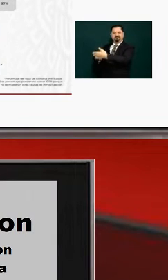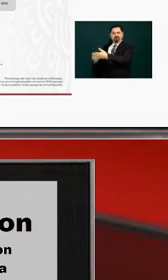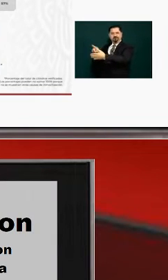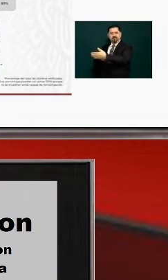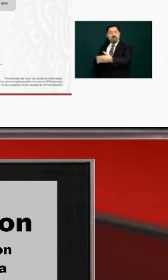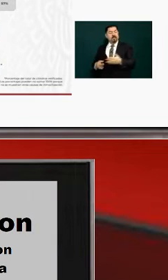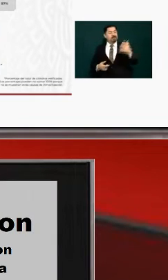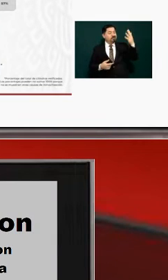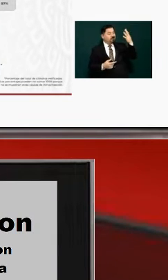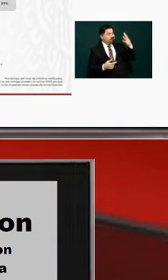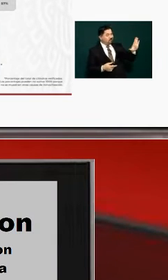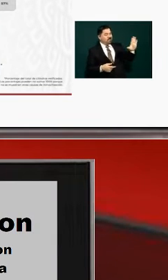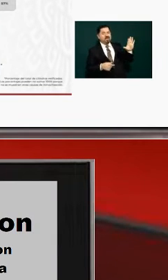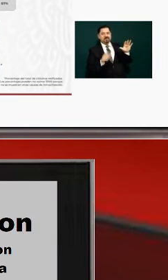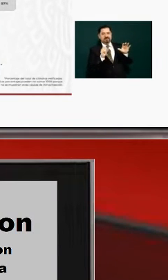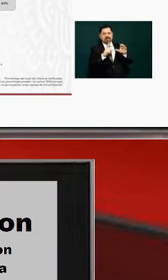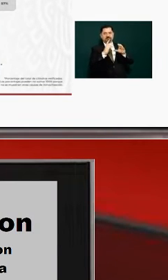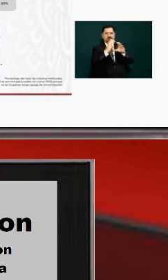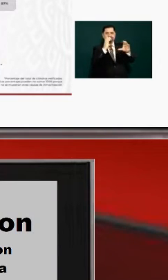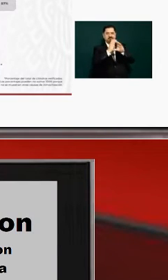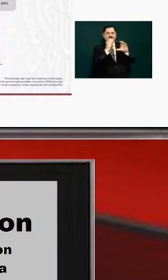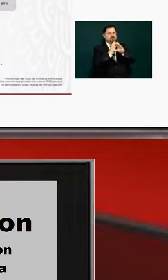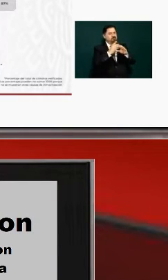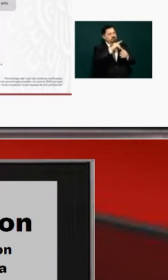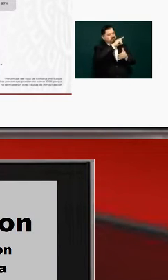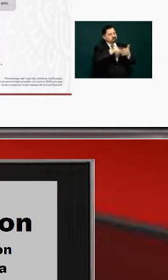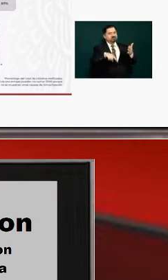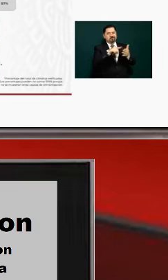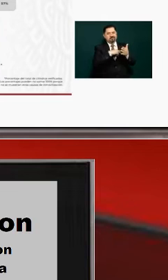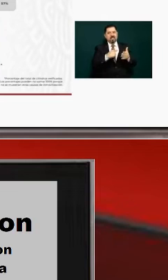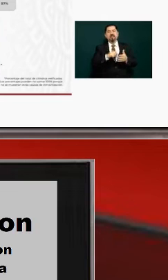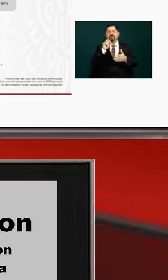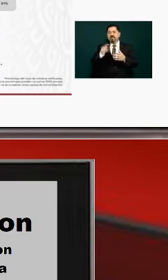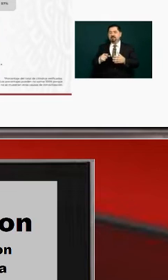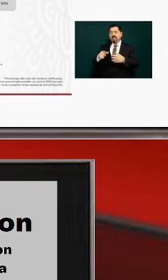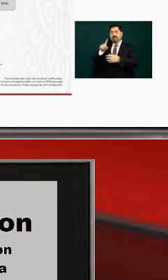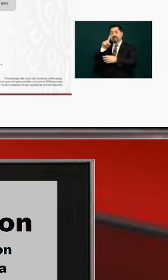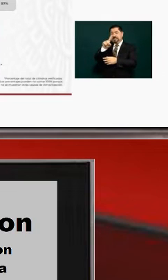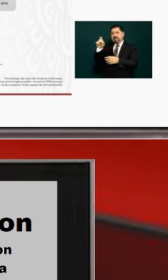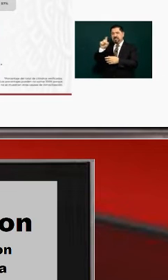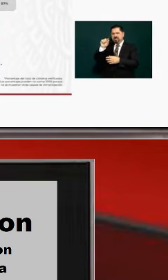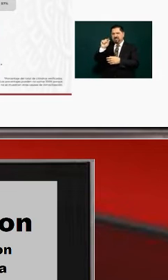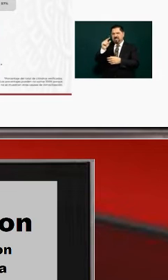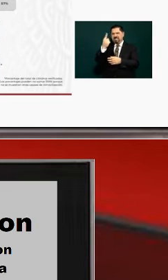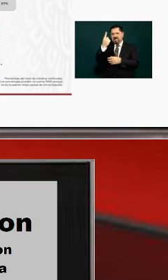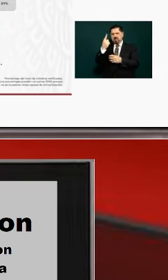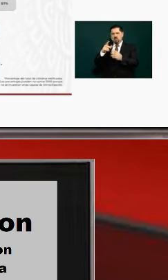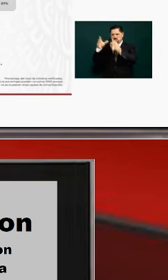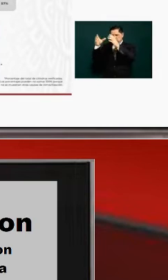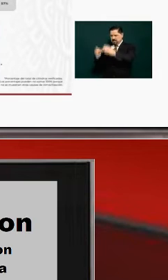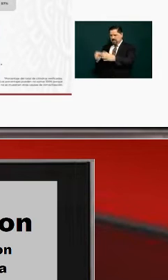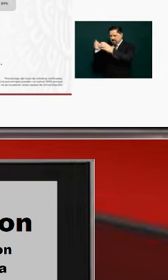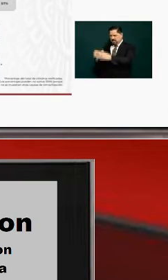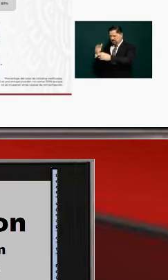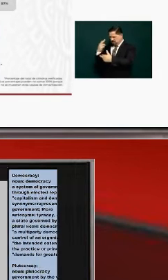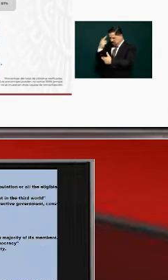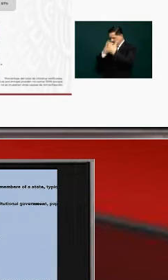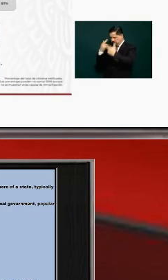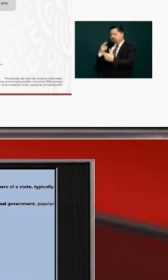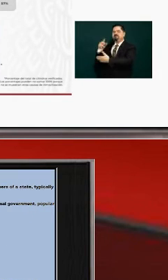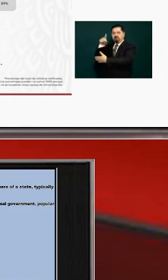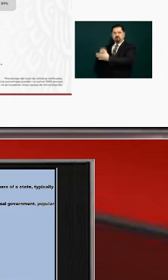out of seven that were not having the actual correct weight or amount of gas that